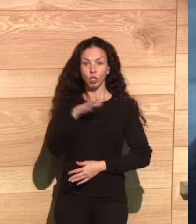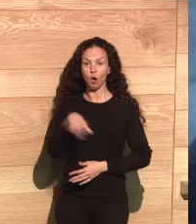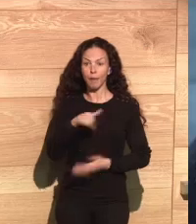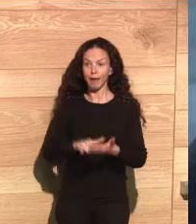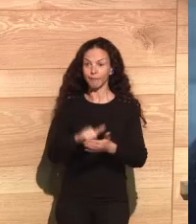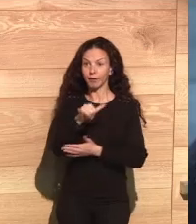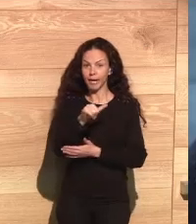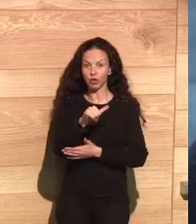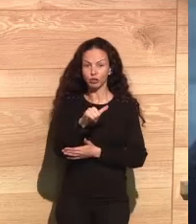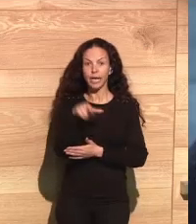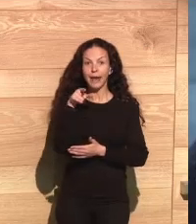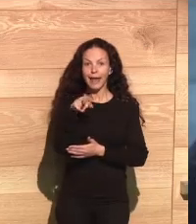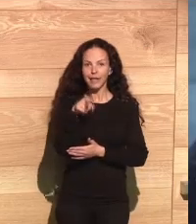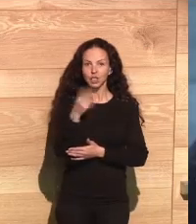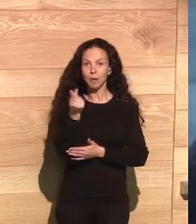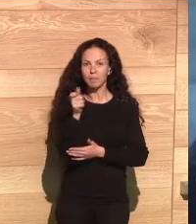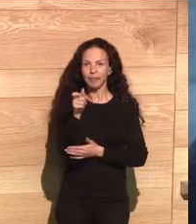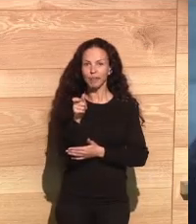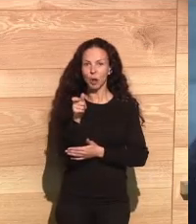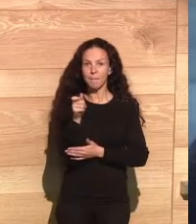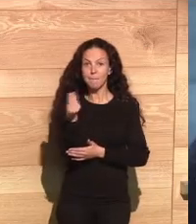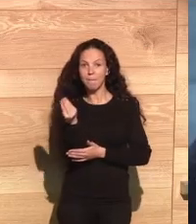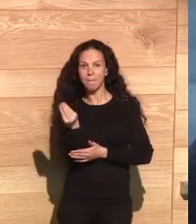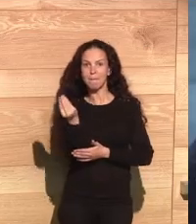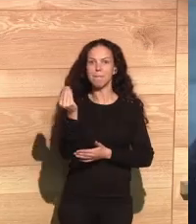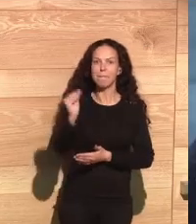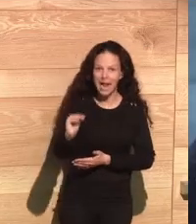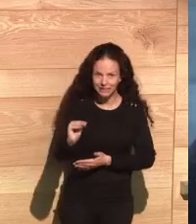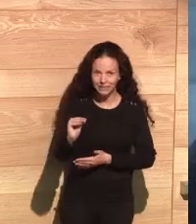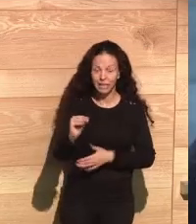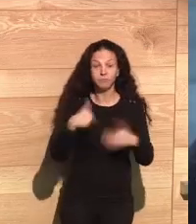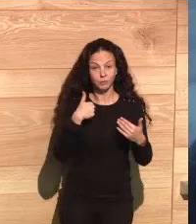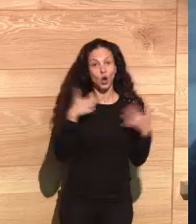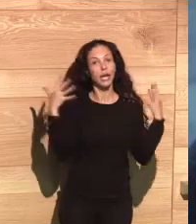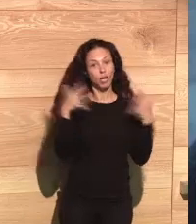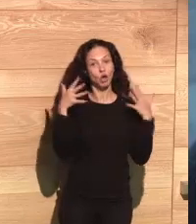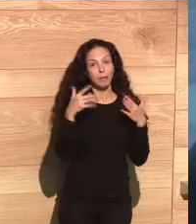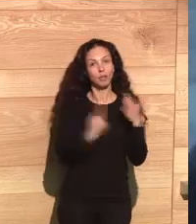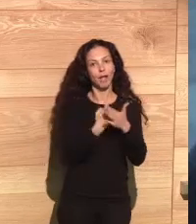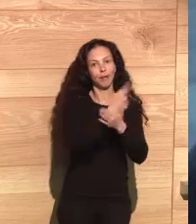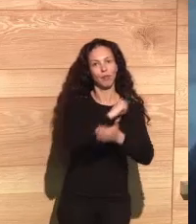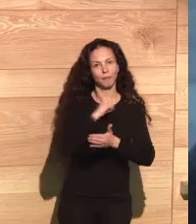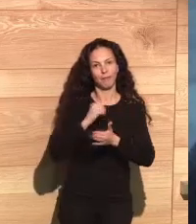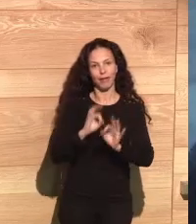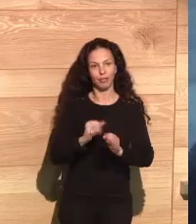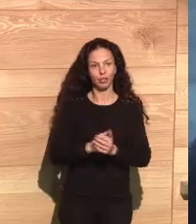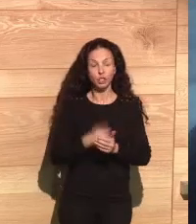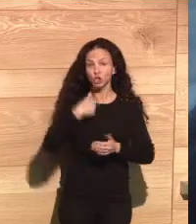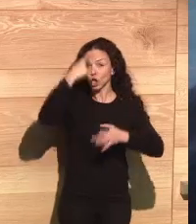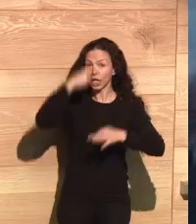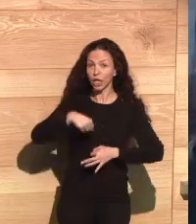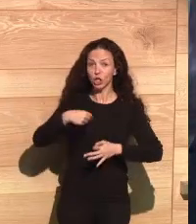would use the privacy setting for the browser. So for instance, when you are trying to buy